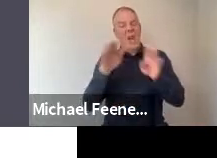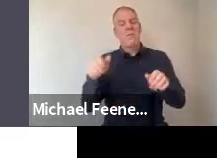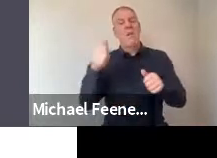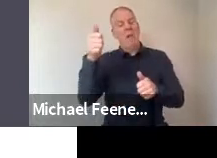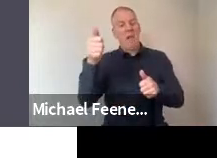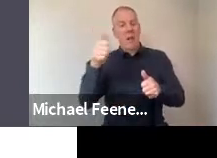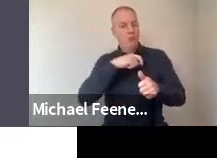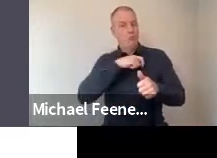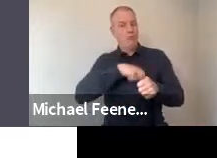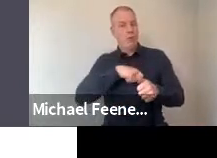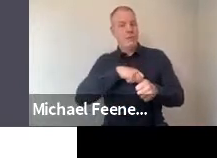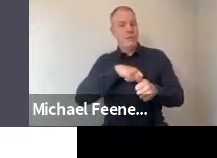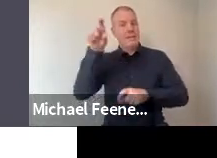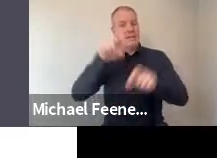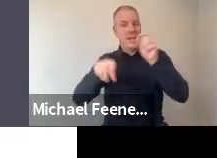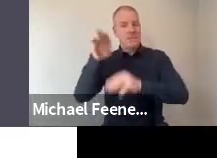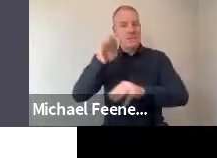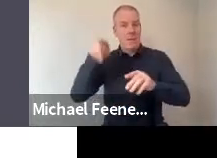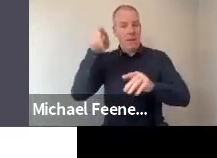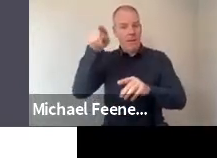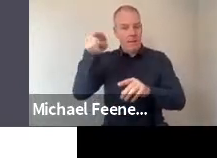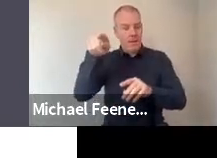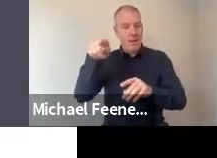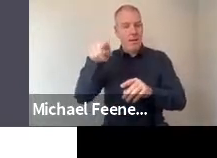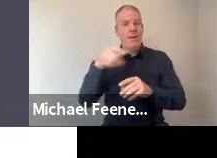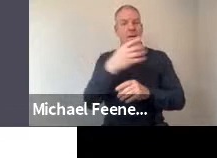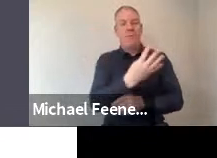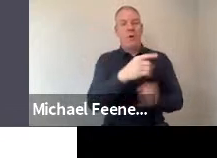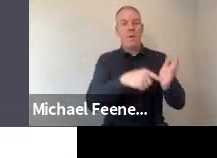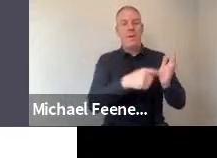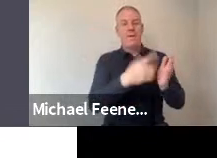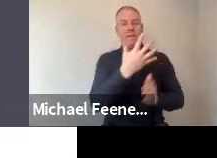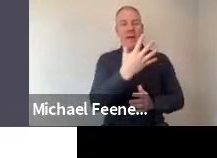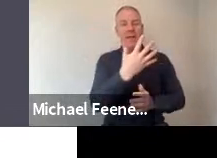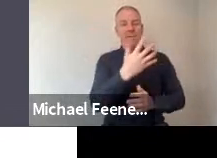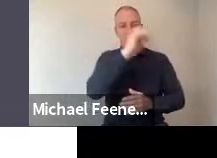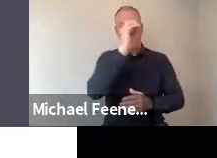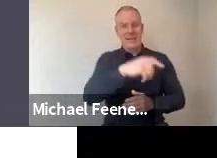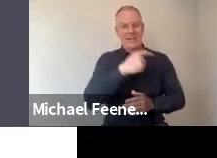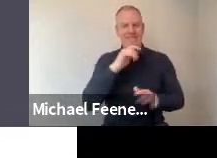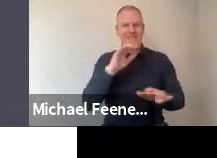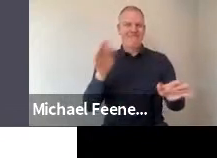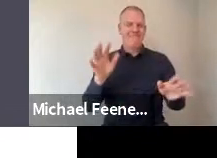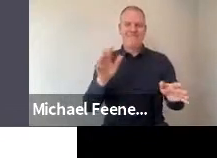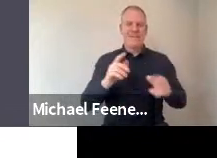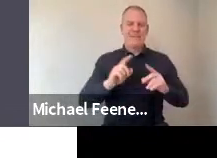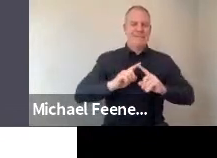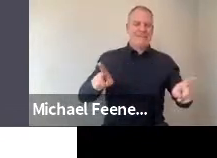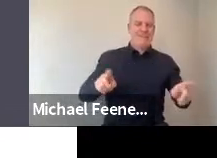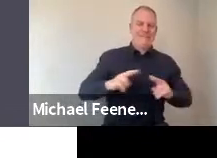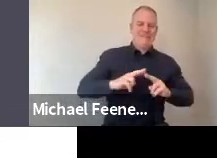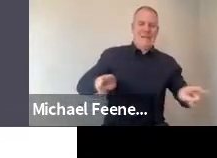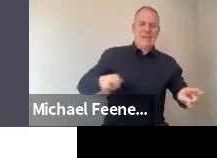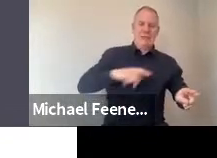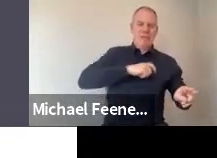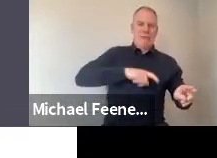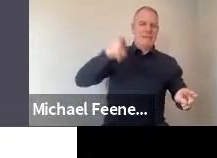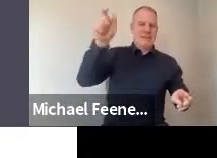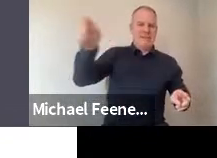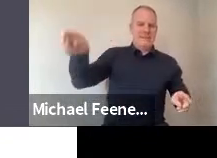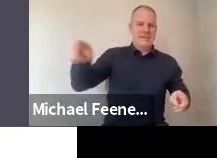they trust scientists, and only 4.5% saying that in general, they distrust scientists.